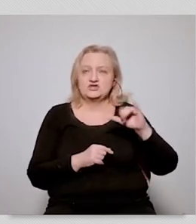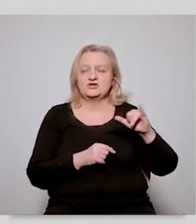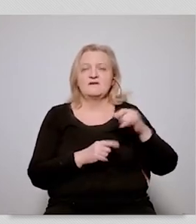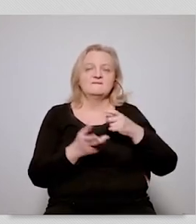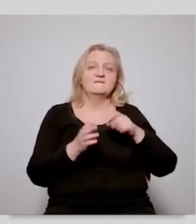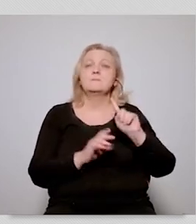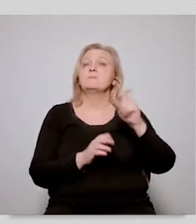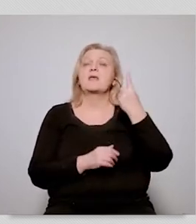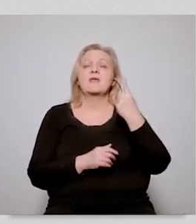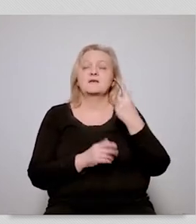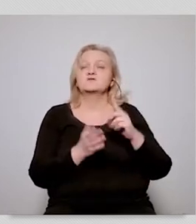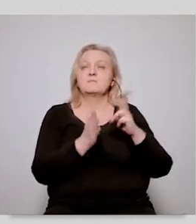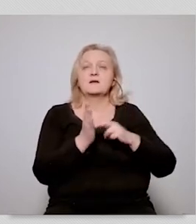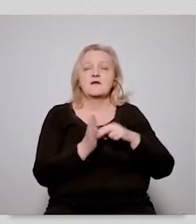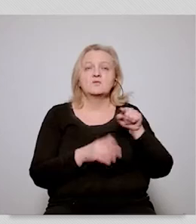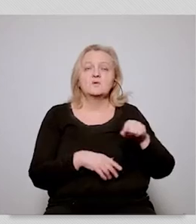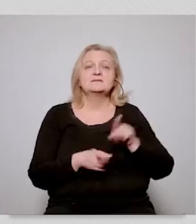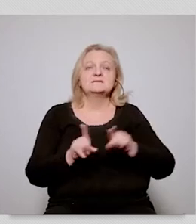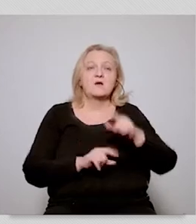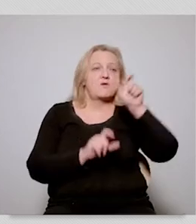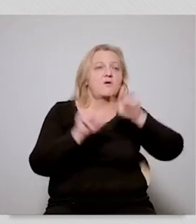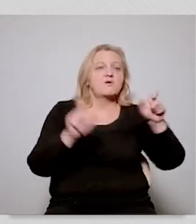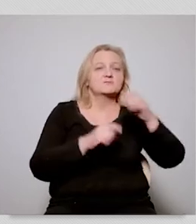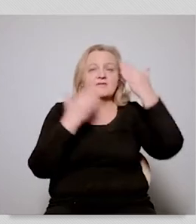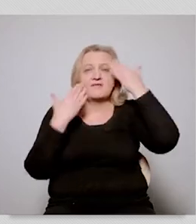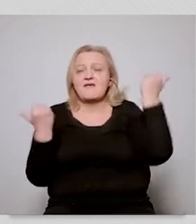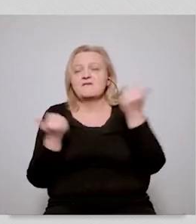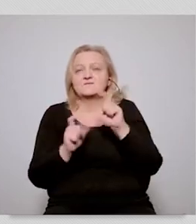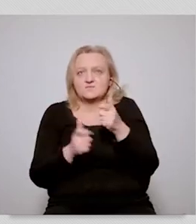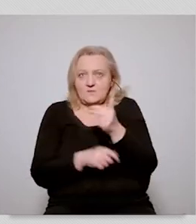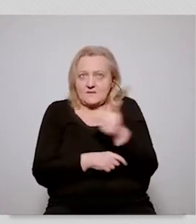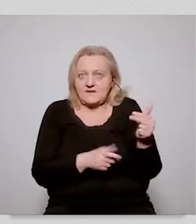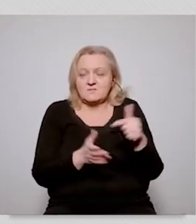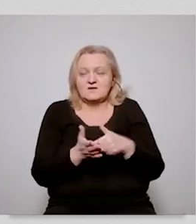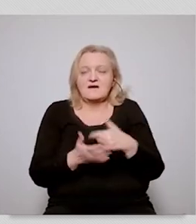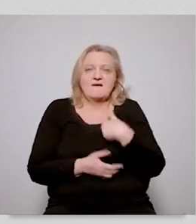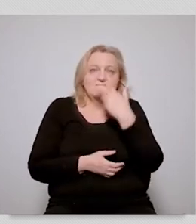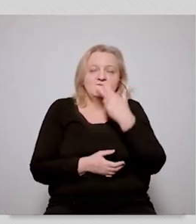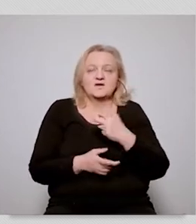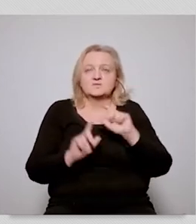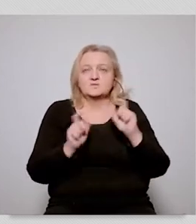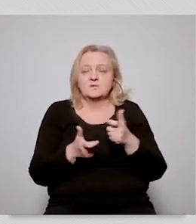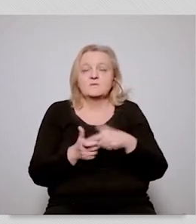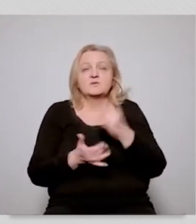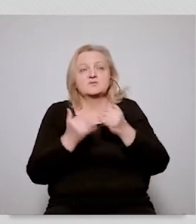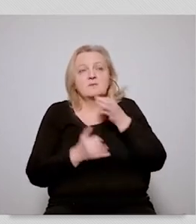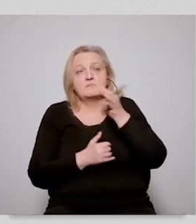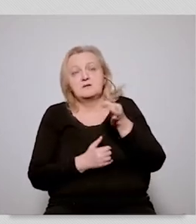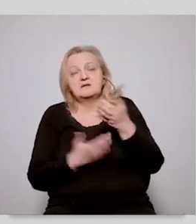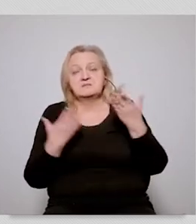especially the populace so the first deficiency the first gap if you will